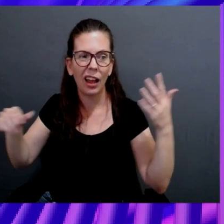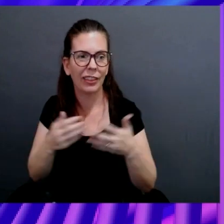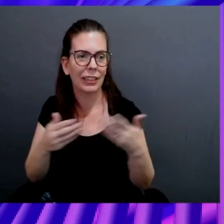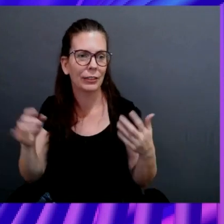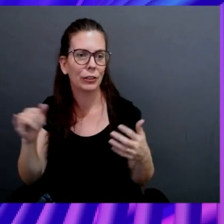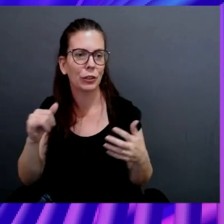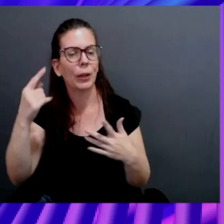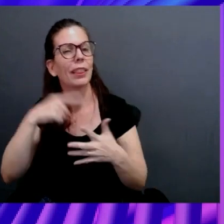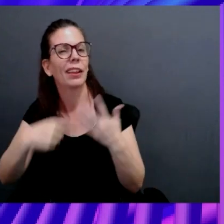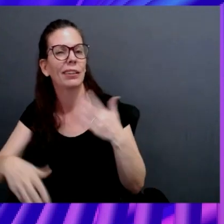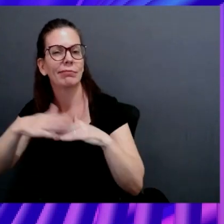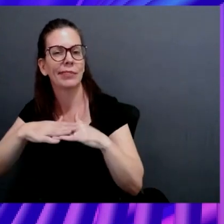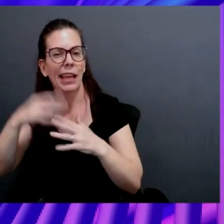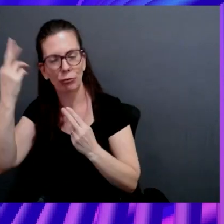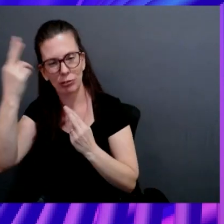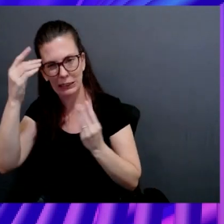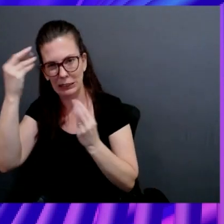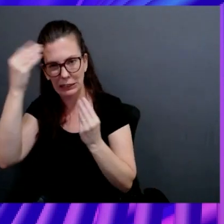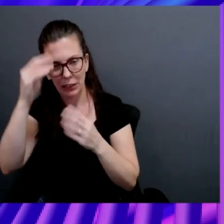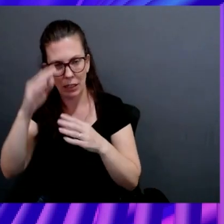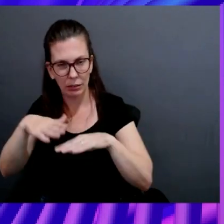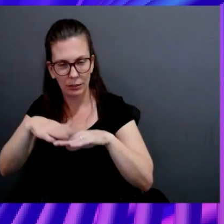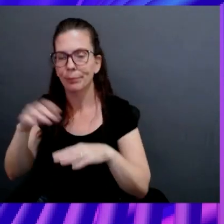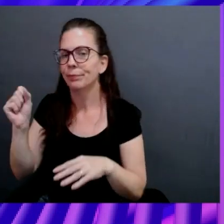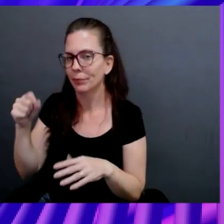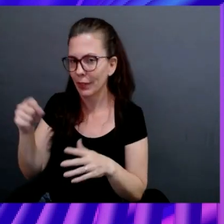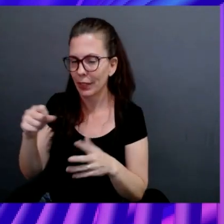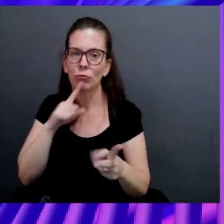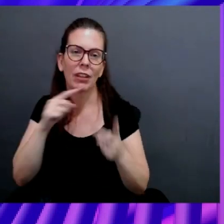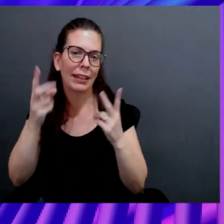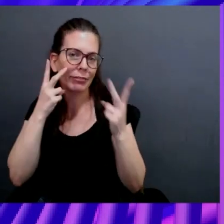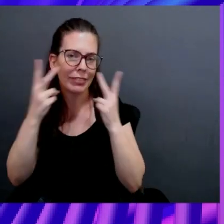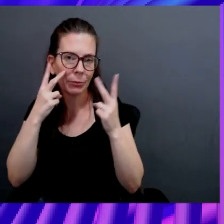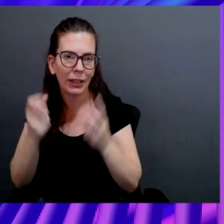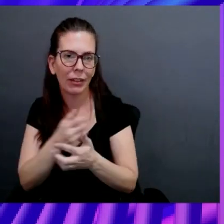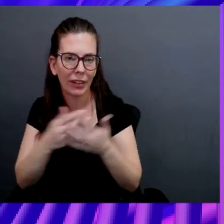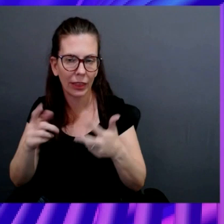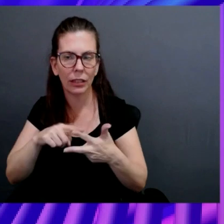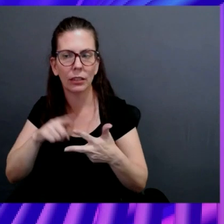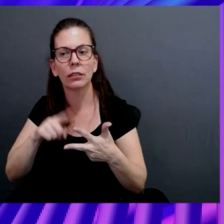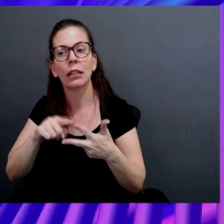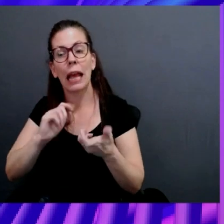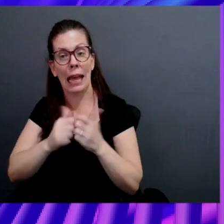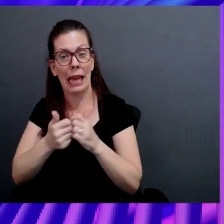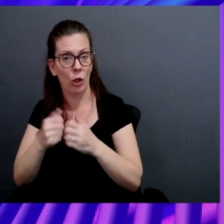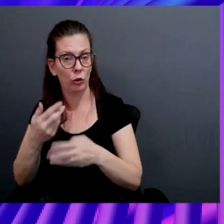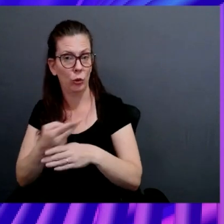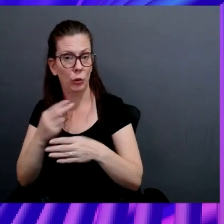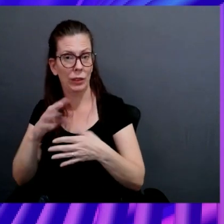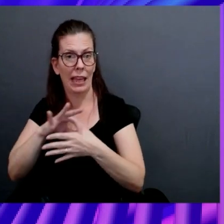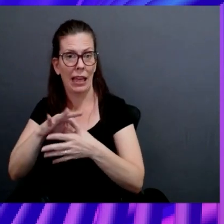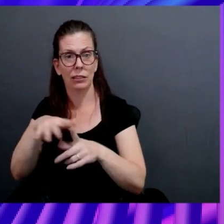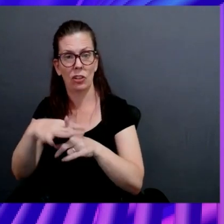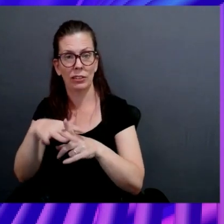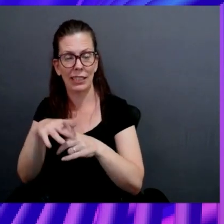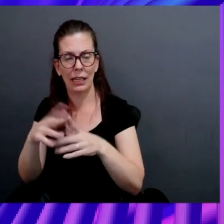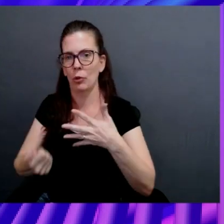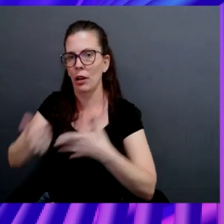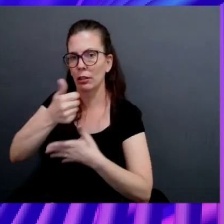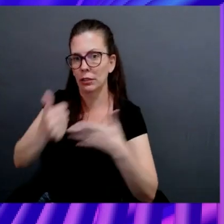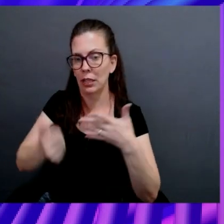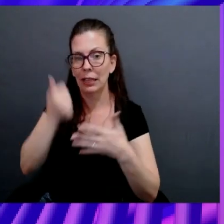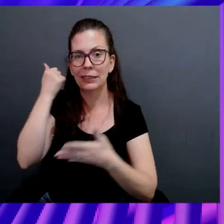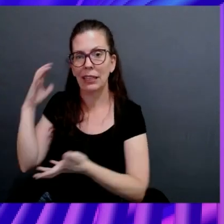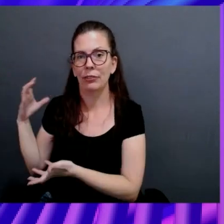on top of those. So the question is really gaining visibility to everything. Second is how do you use context to prioritize? Because if you bombard your teams with